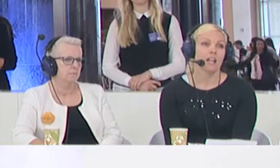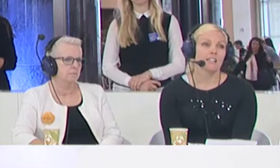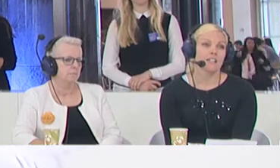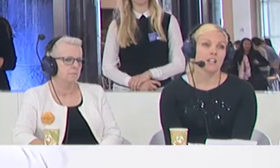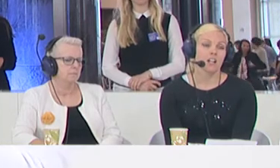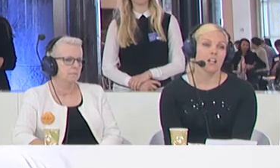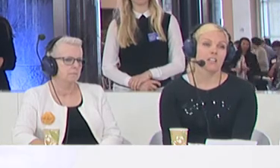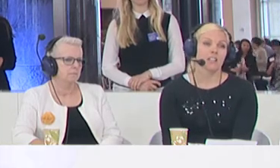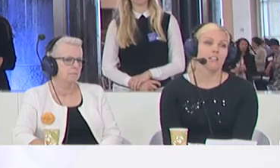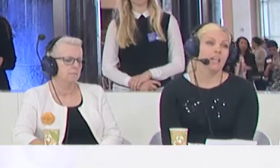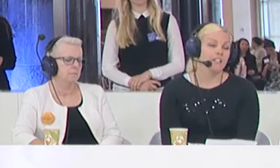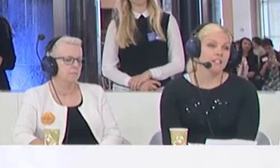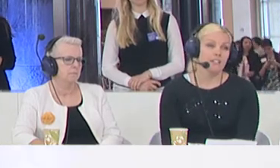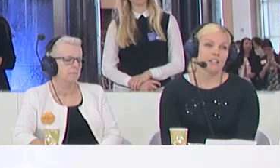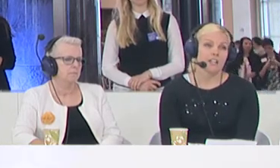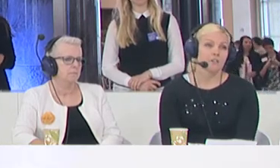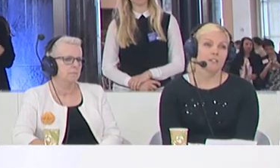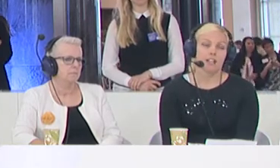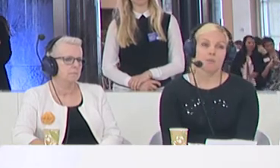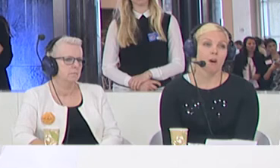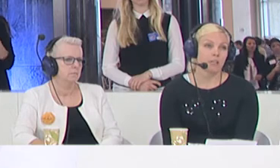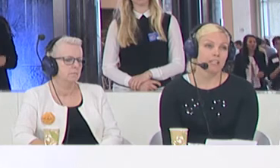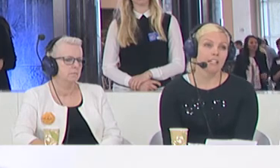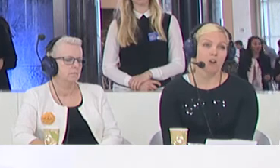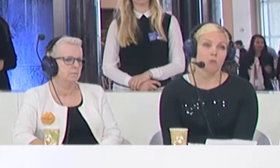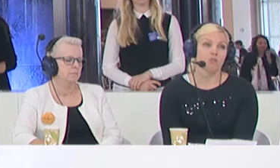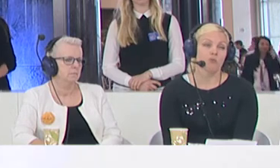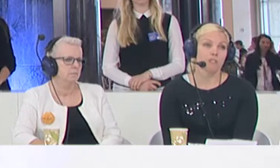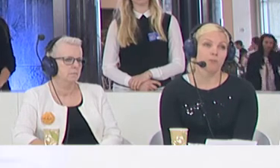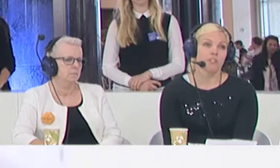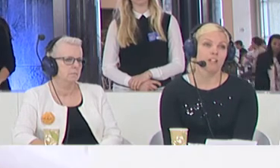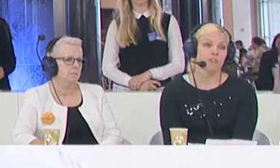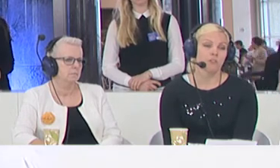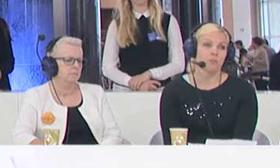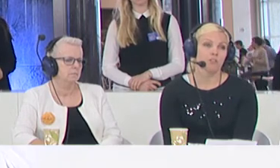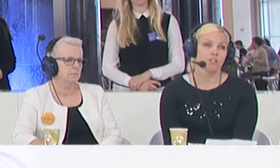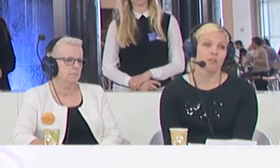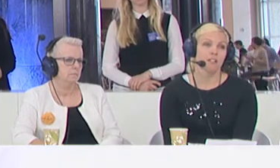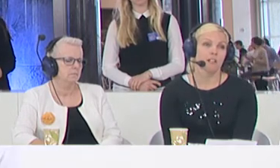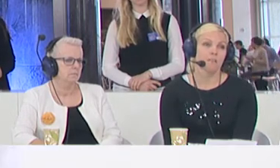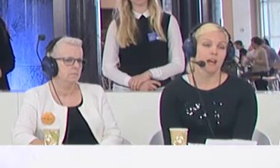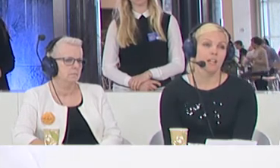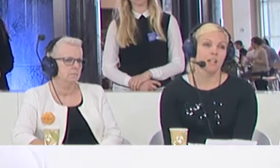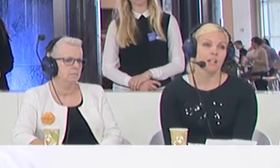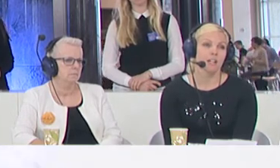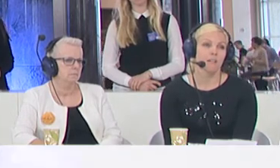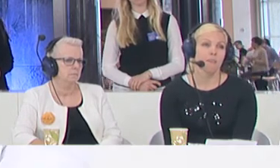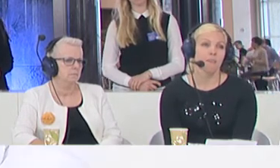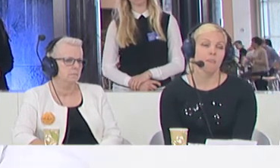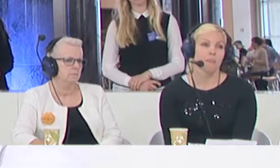and in Senegal and in Syria, that's what we're getting. Almost 40% of those immigrants should be sent back.